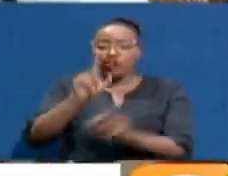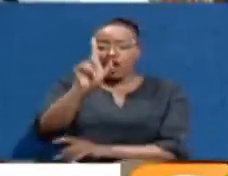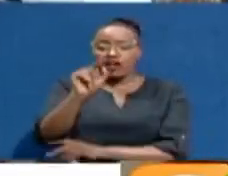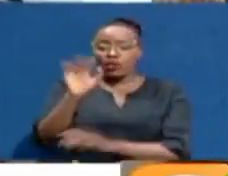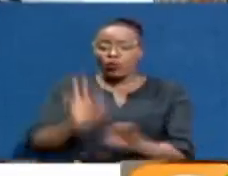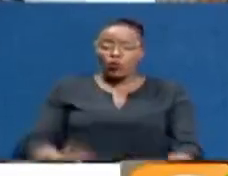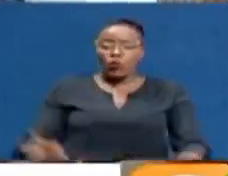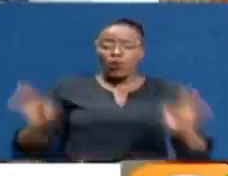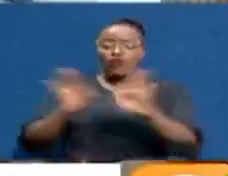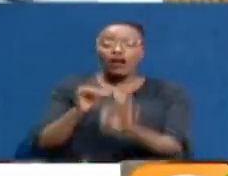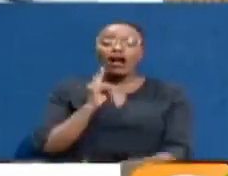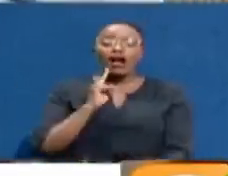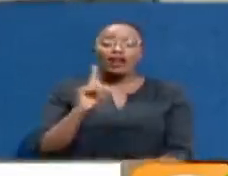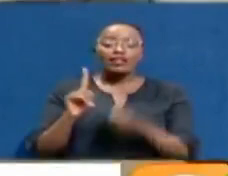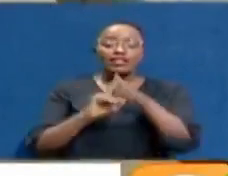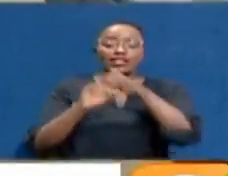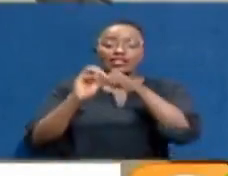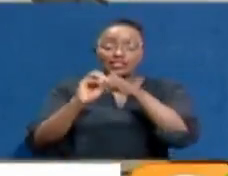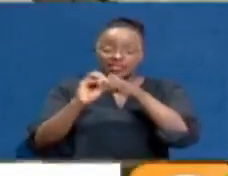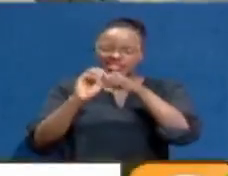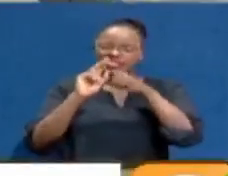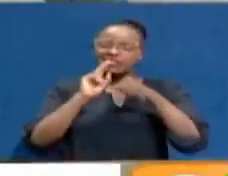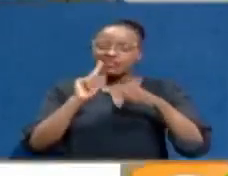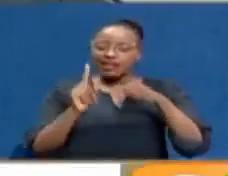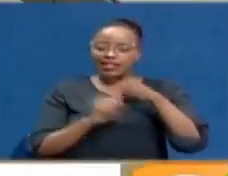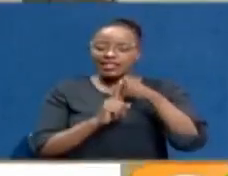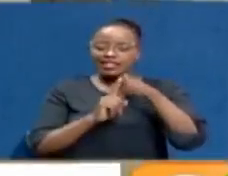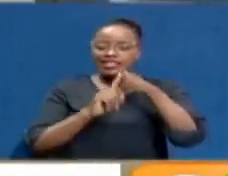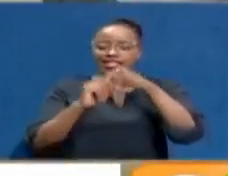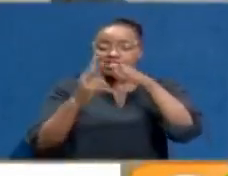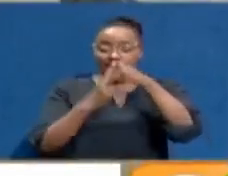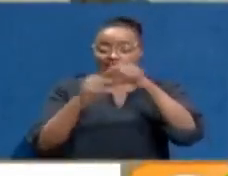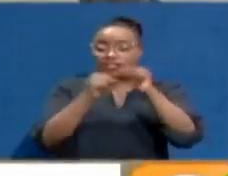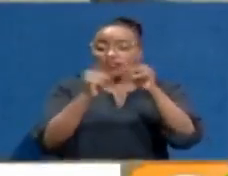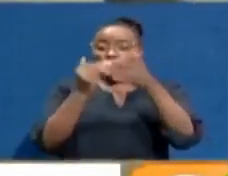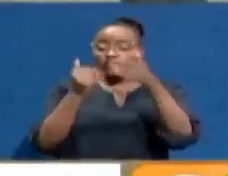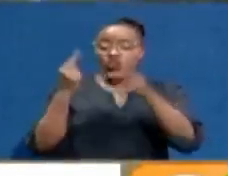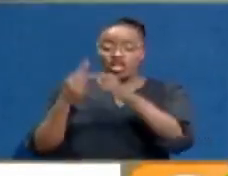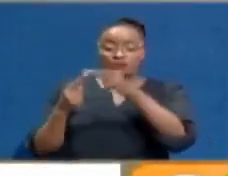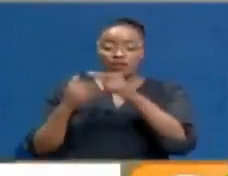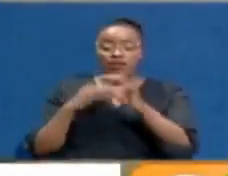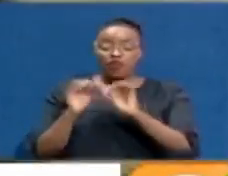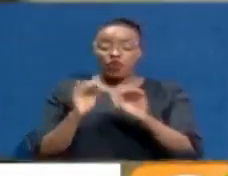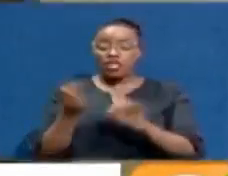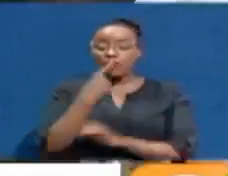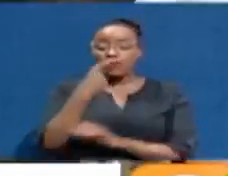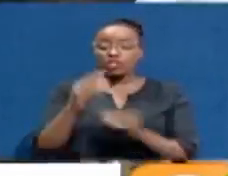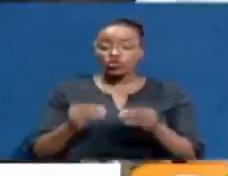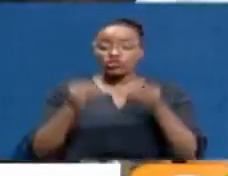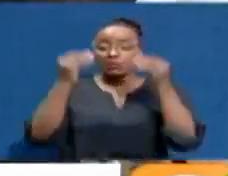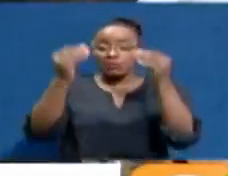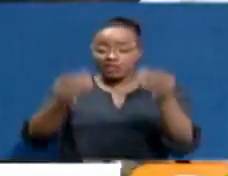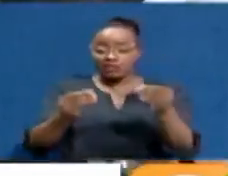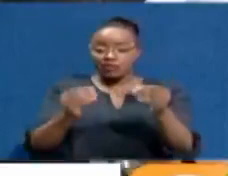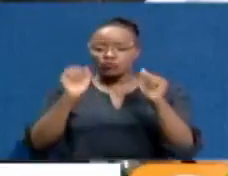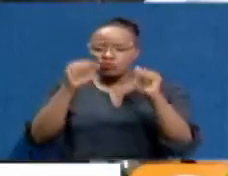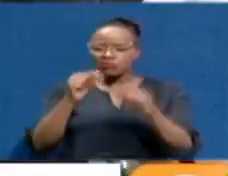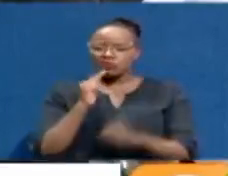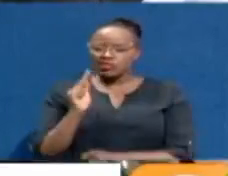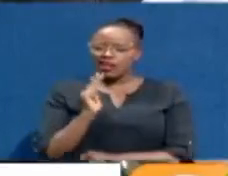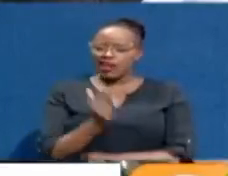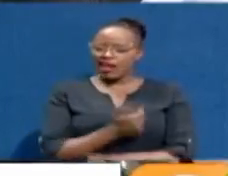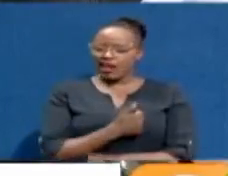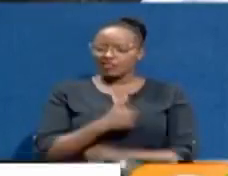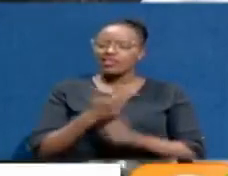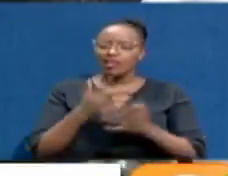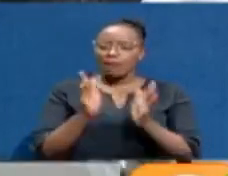worth more than 167 million shillings without prior experience in medical supplies. If you tell us that you just heard